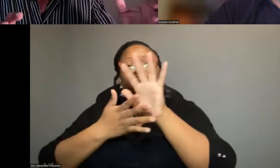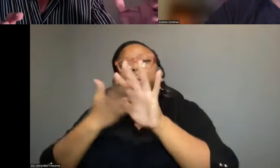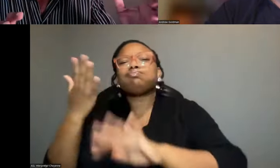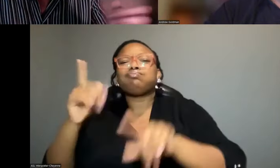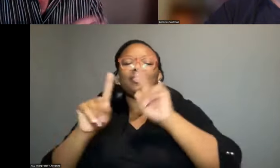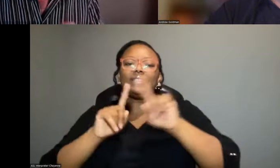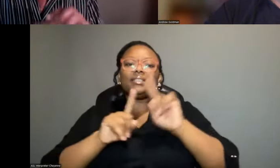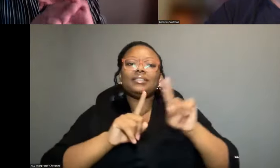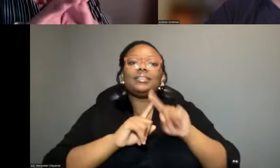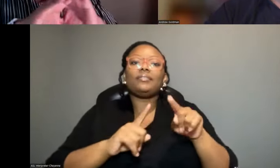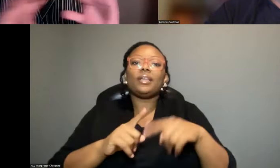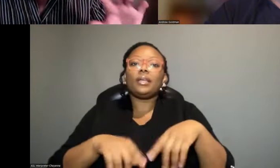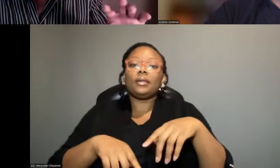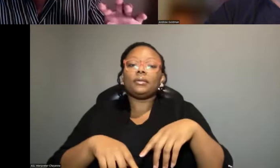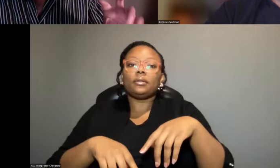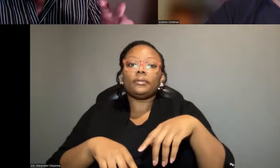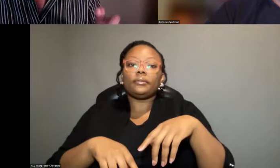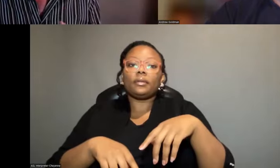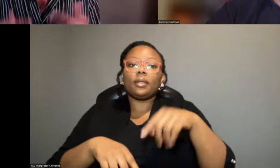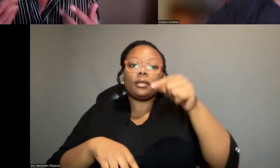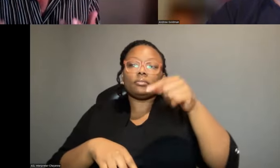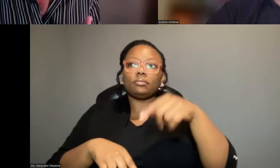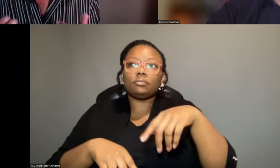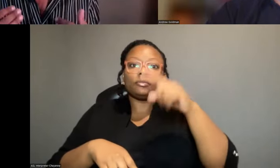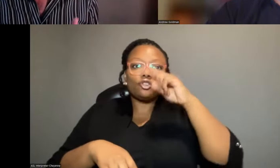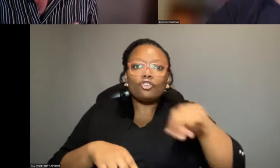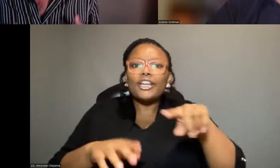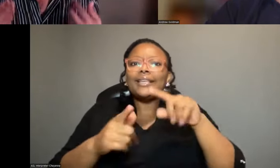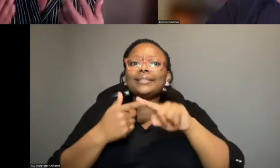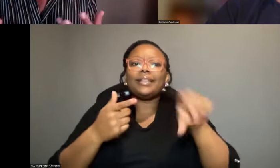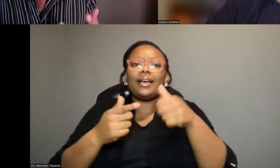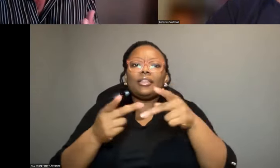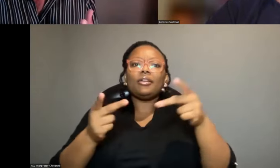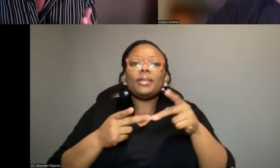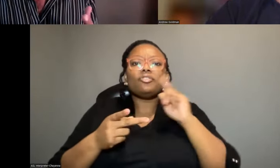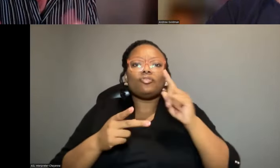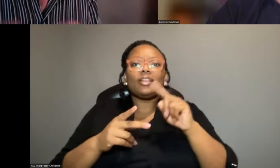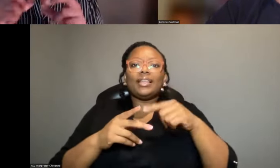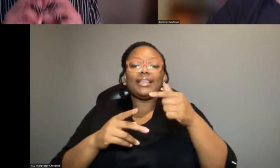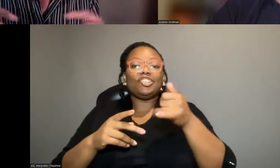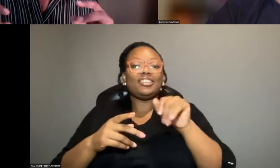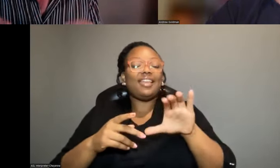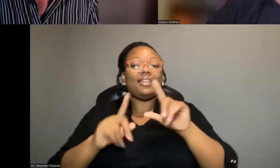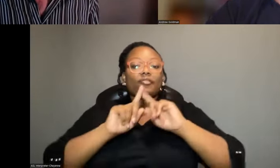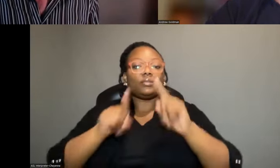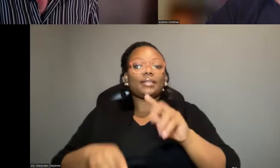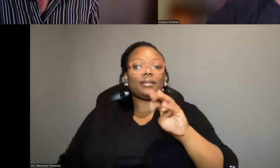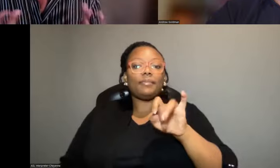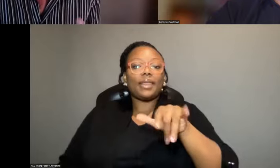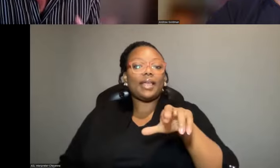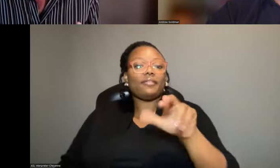of Greece and the Mediterranean in general, thalassemia B. These are all genetic responses to malaria